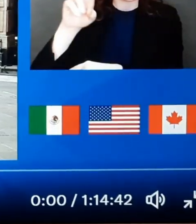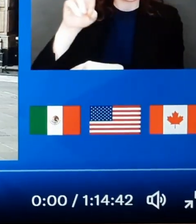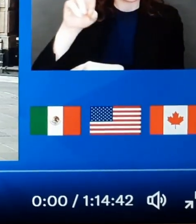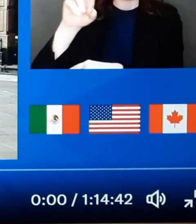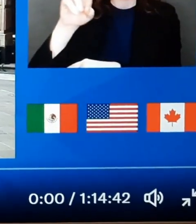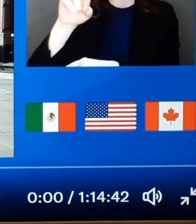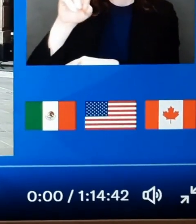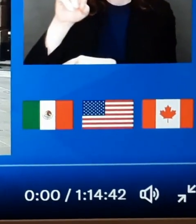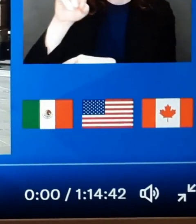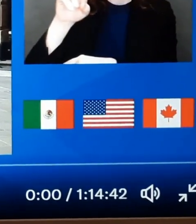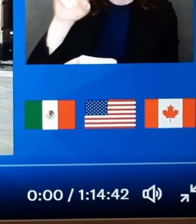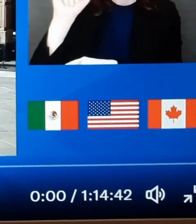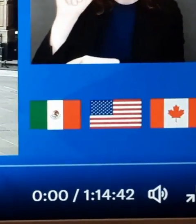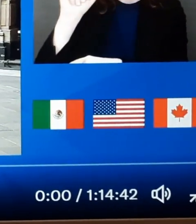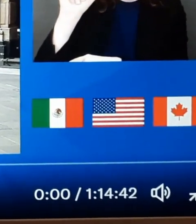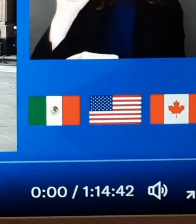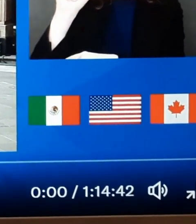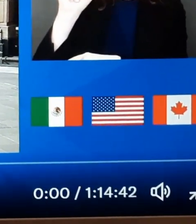will say.